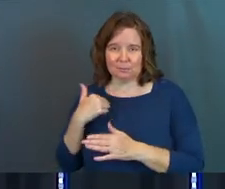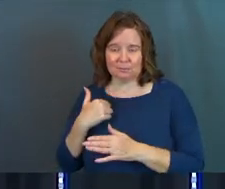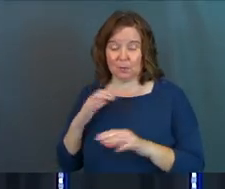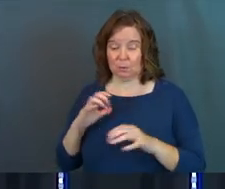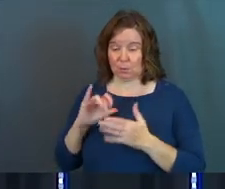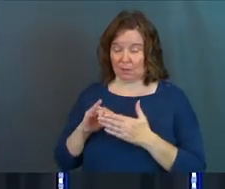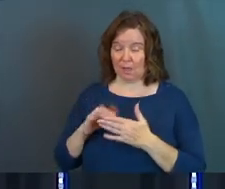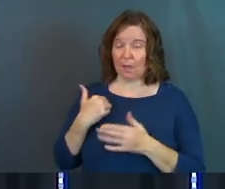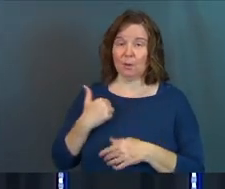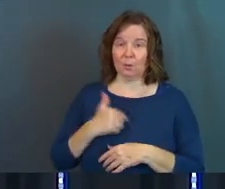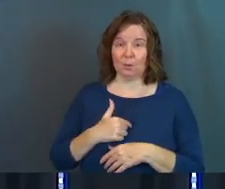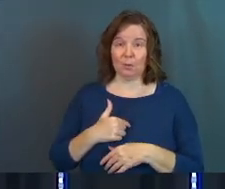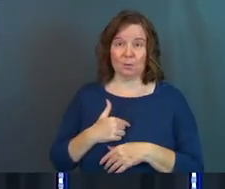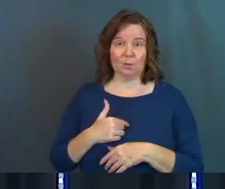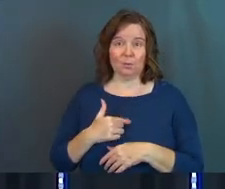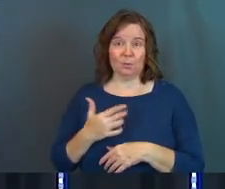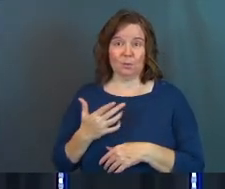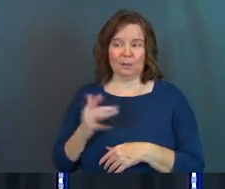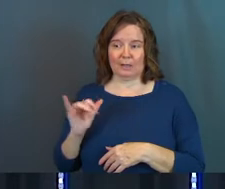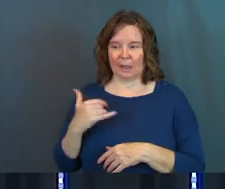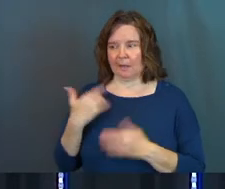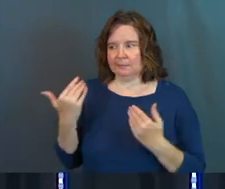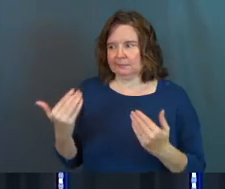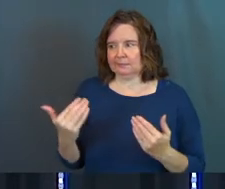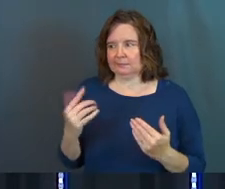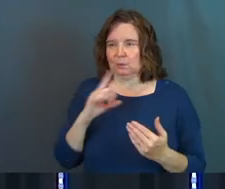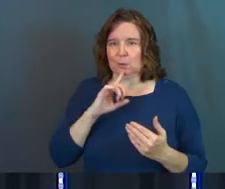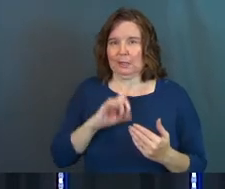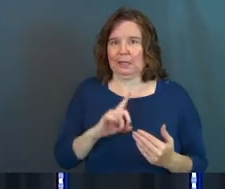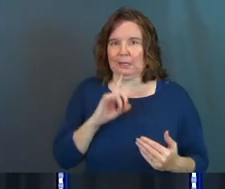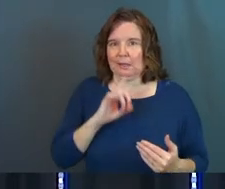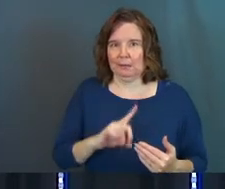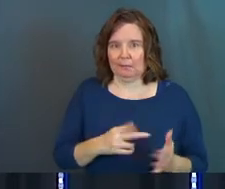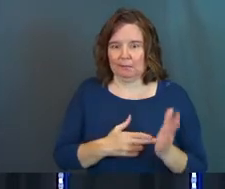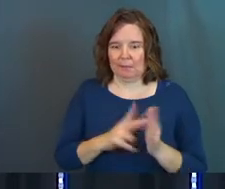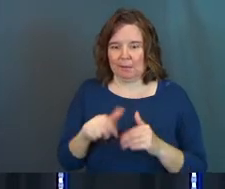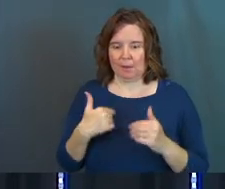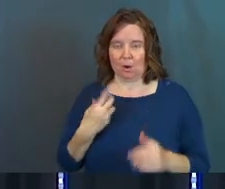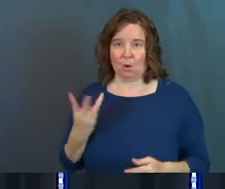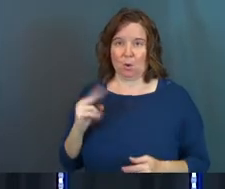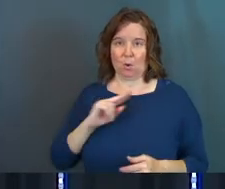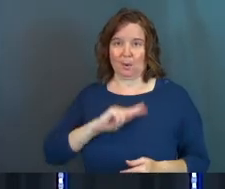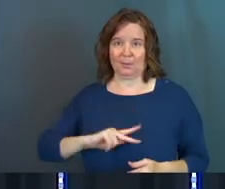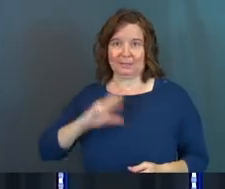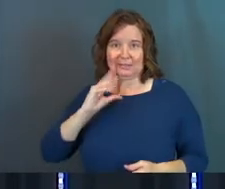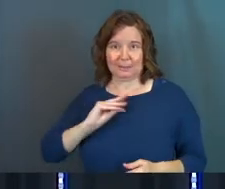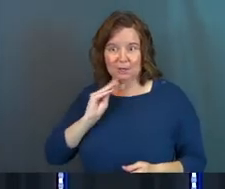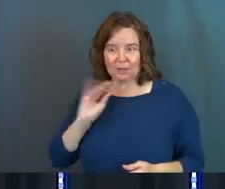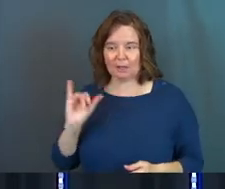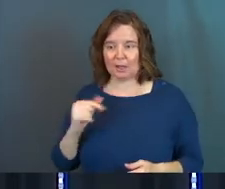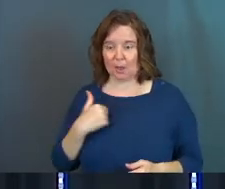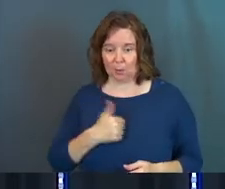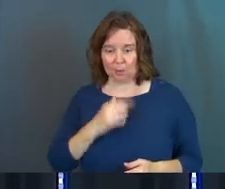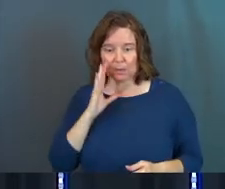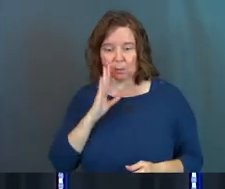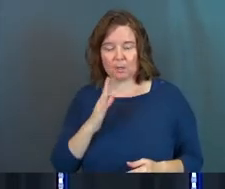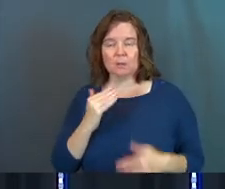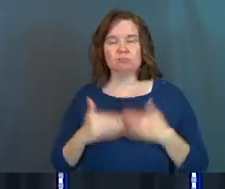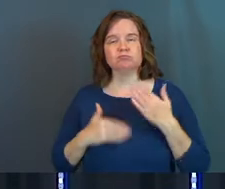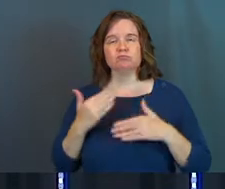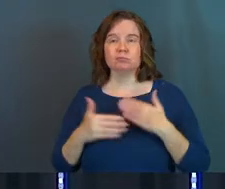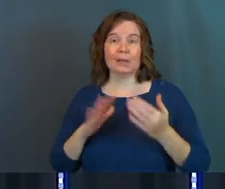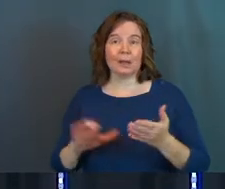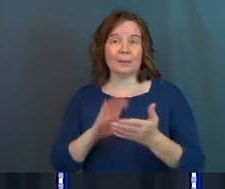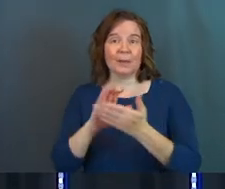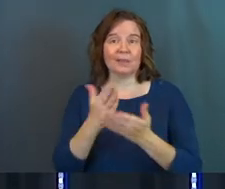And we do that, don't we? Like, let's just be really real about our own personal experience. Like, we'll be going